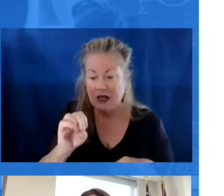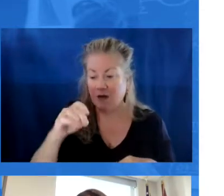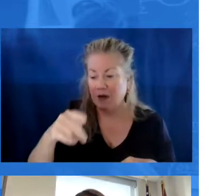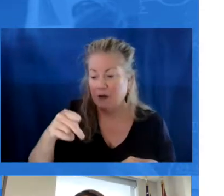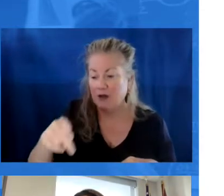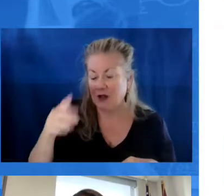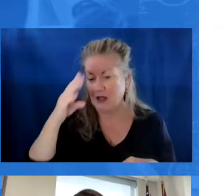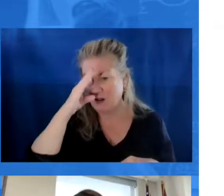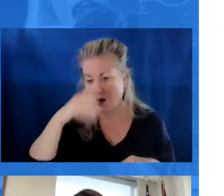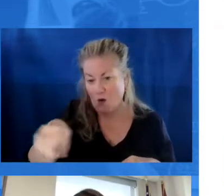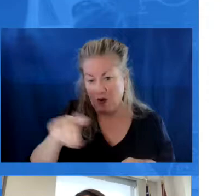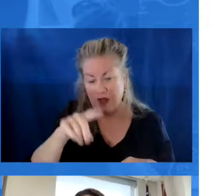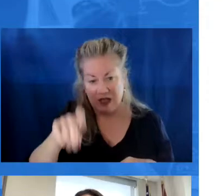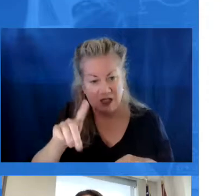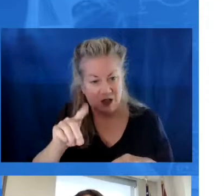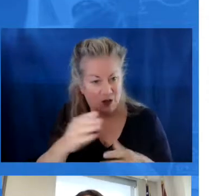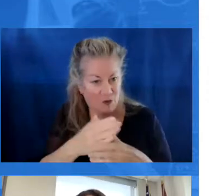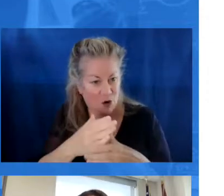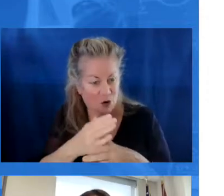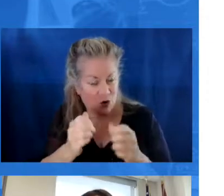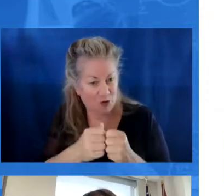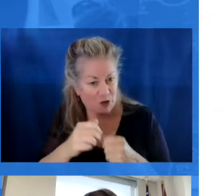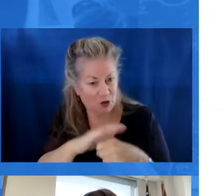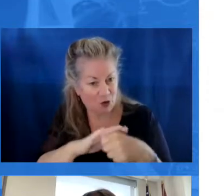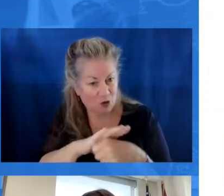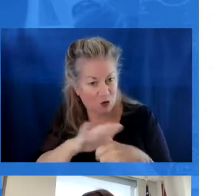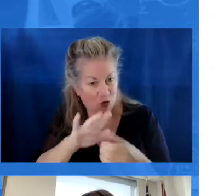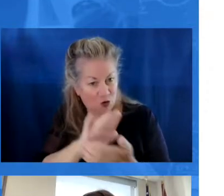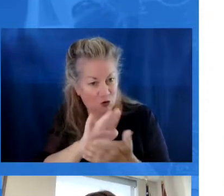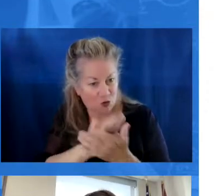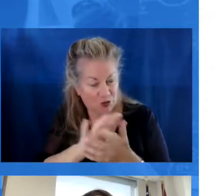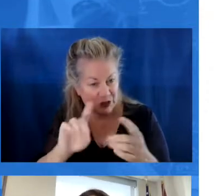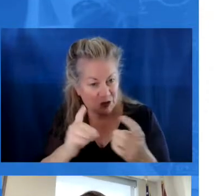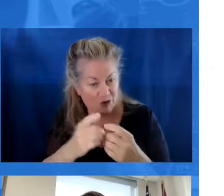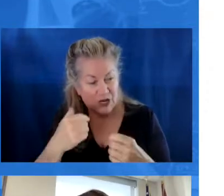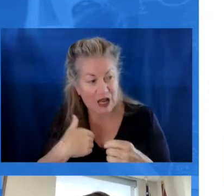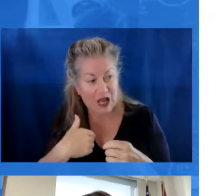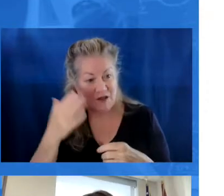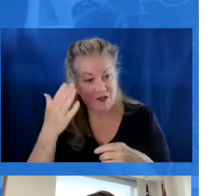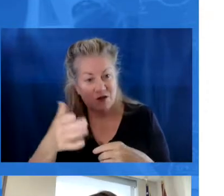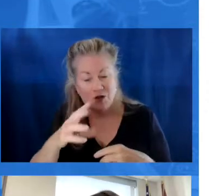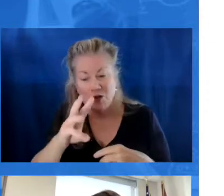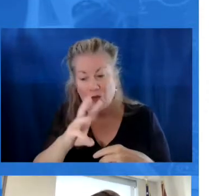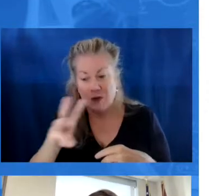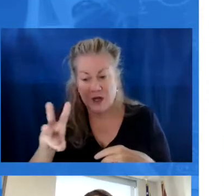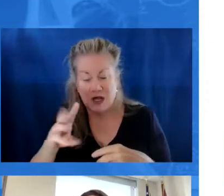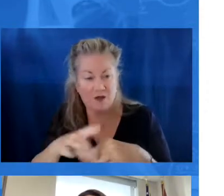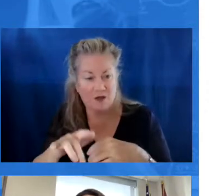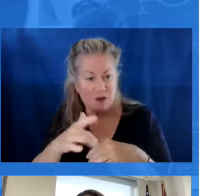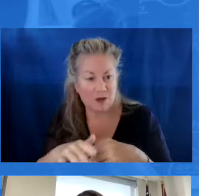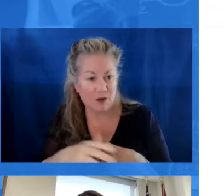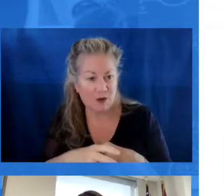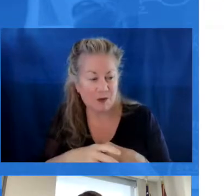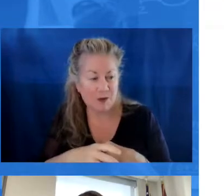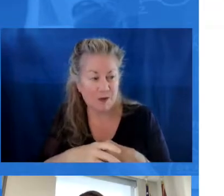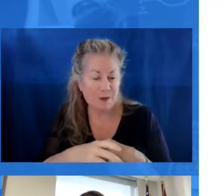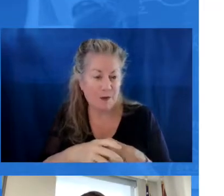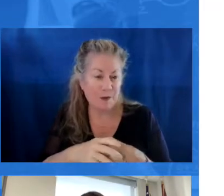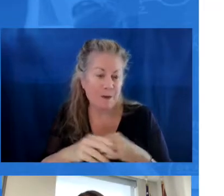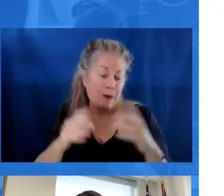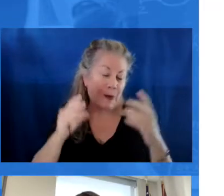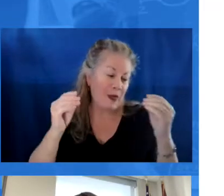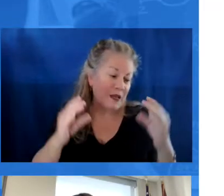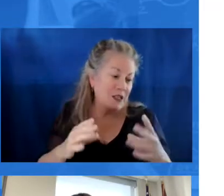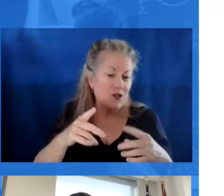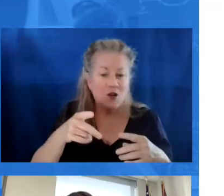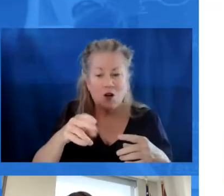so that they know what they need to do to partner with their local school districts. We'll have a future website tool available to help future candidates, whether you're